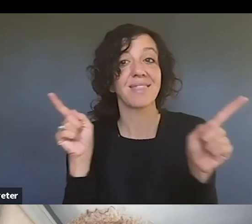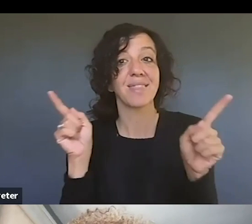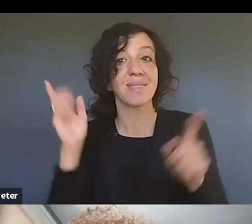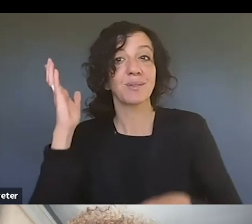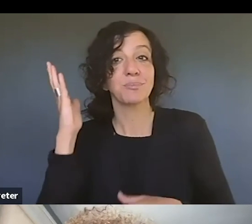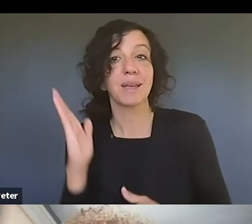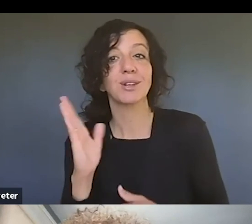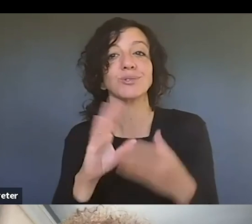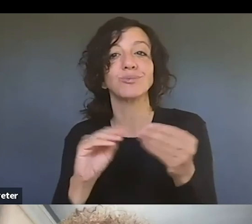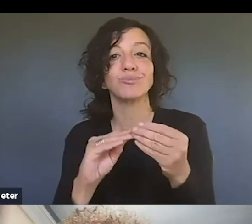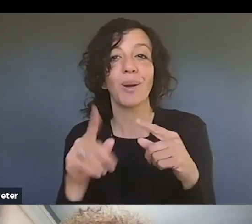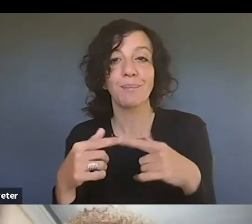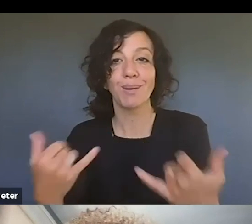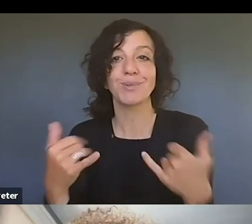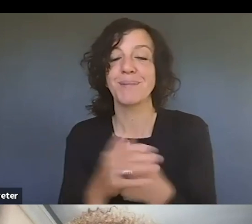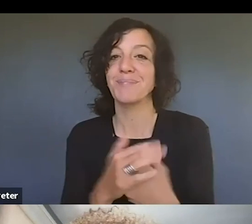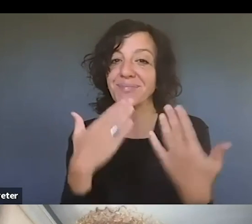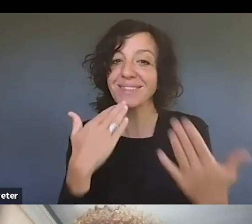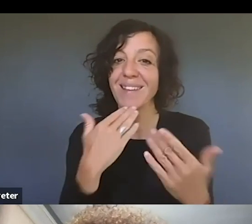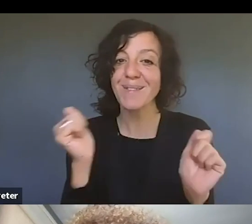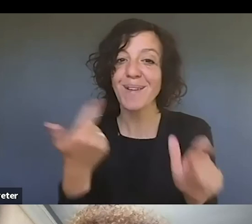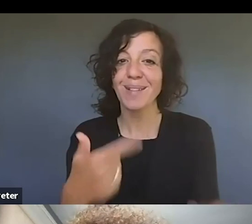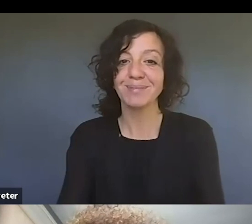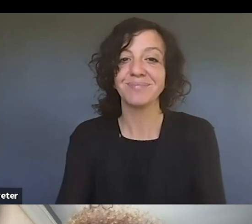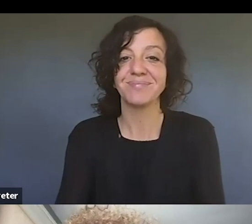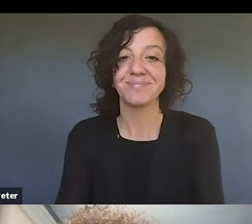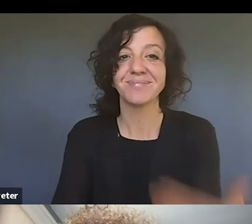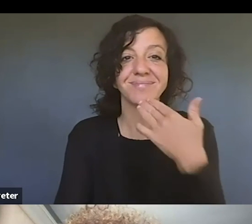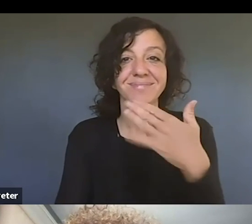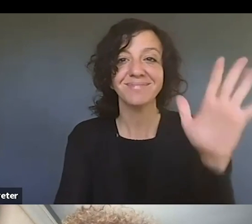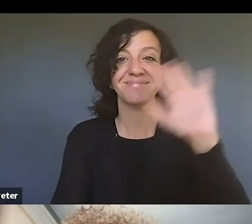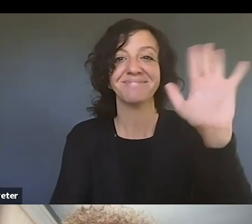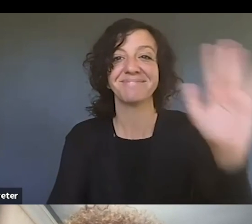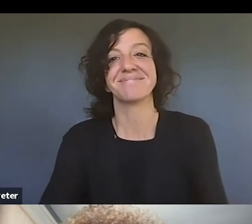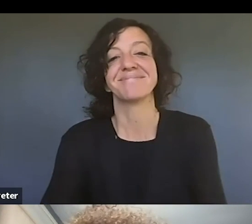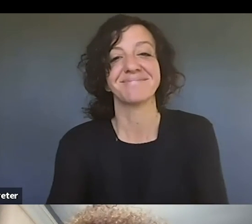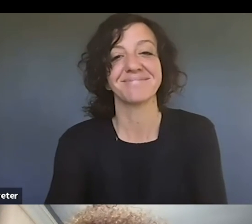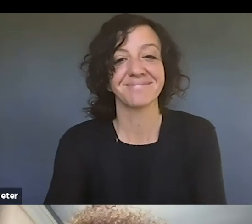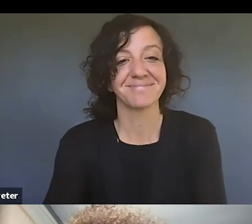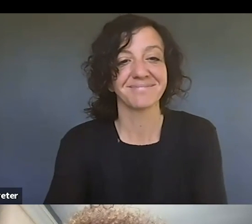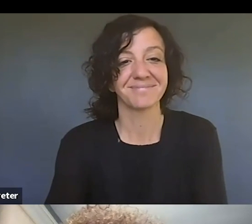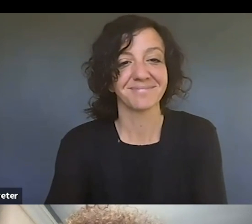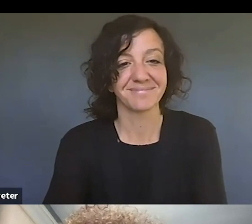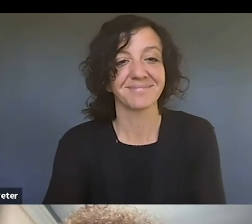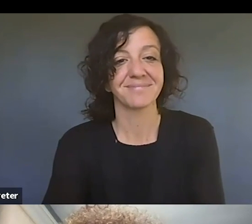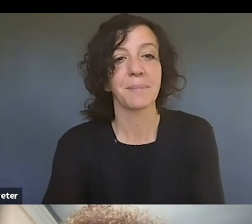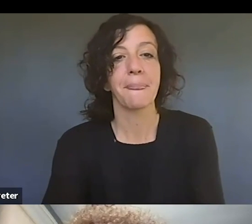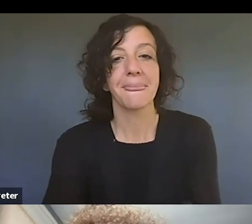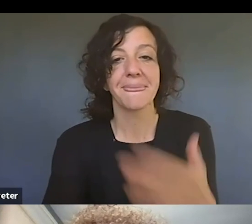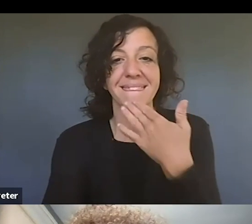provided for us so thanks everybody thank you all thank you and thank you thank you